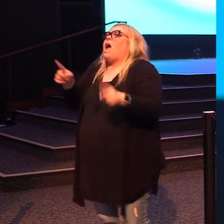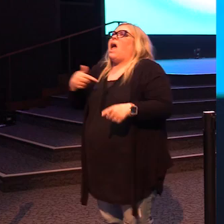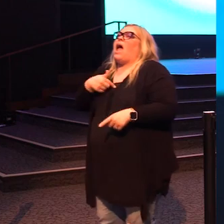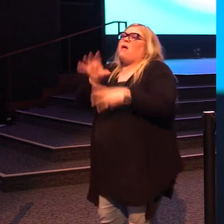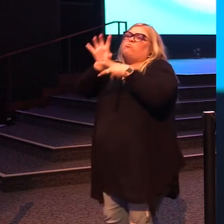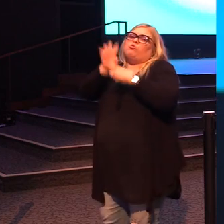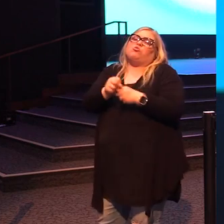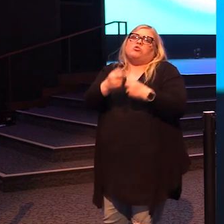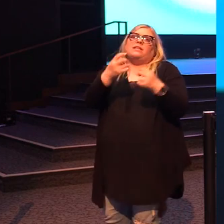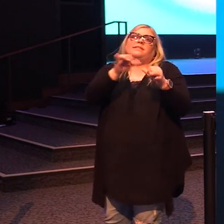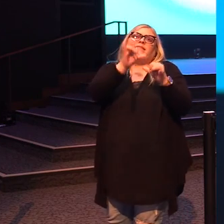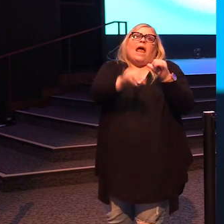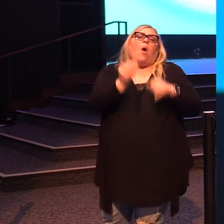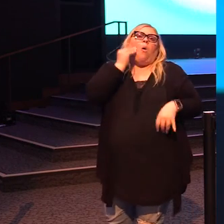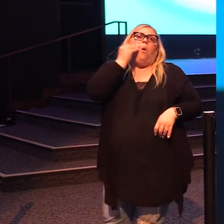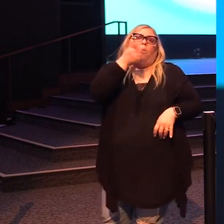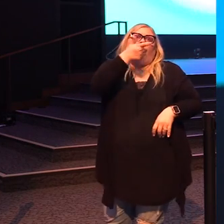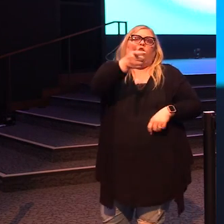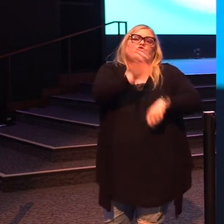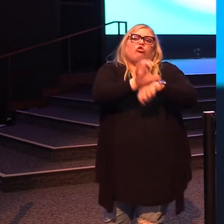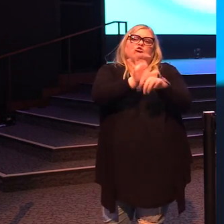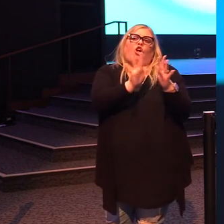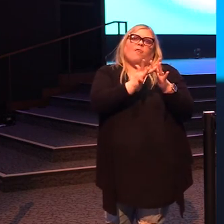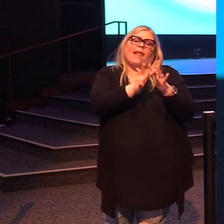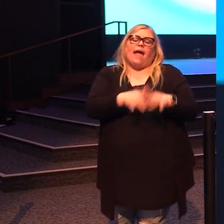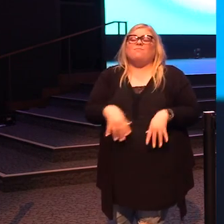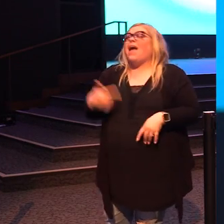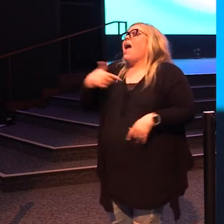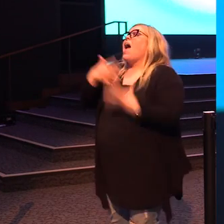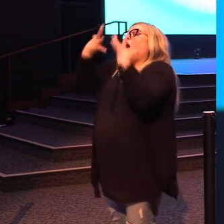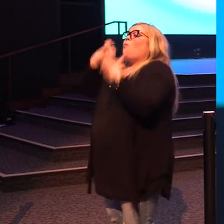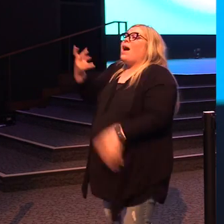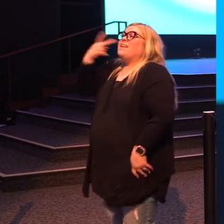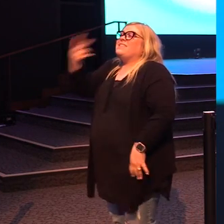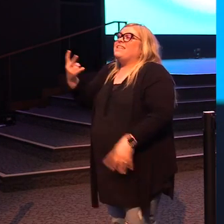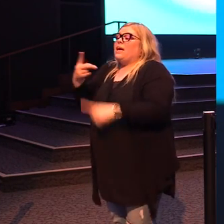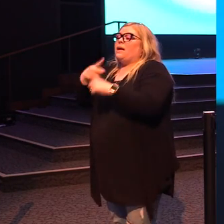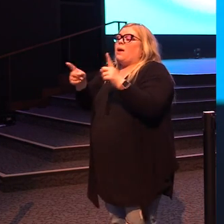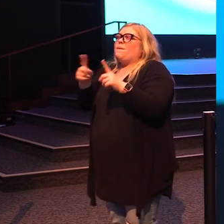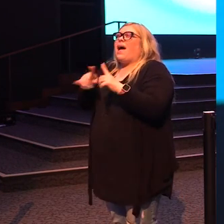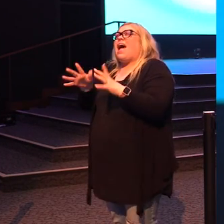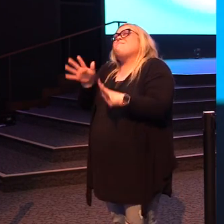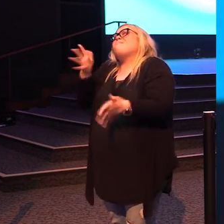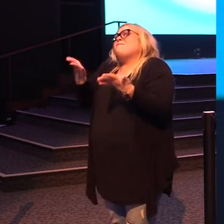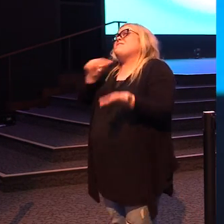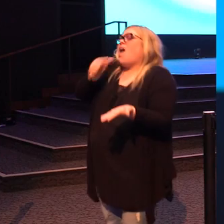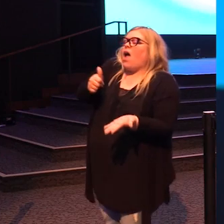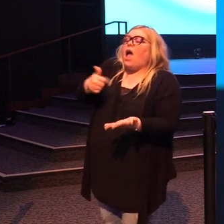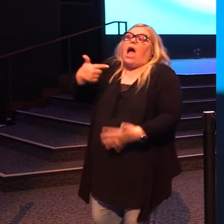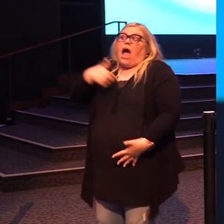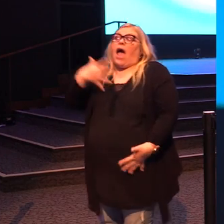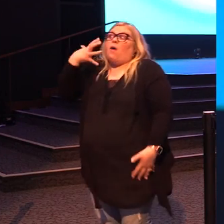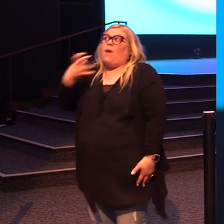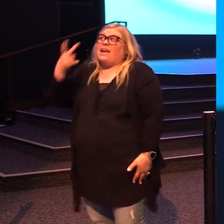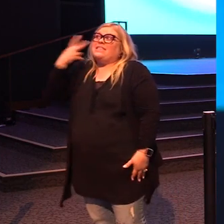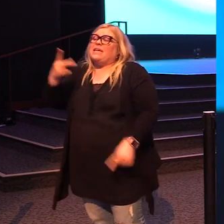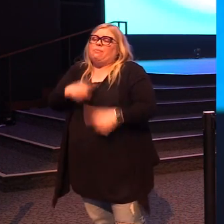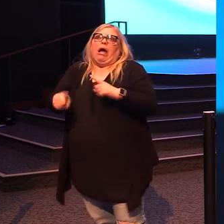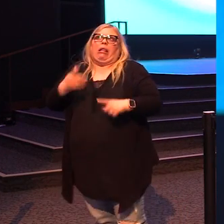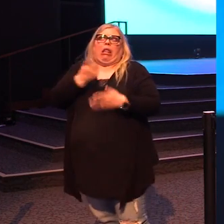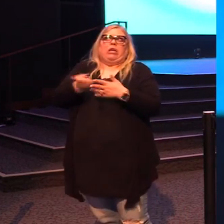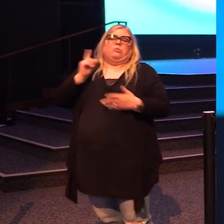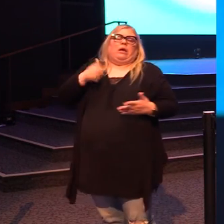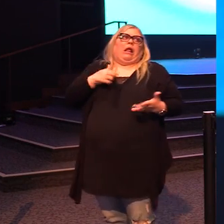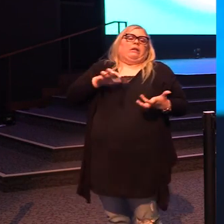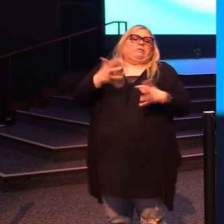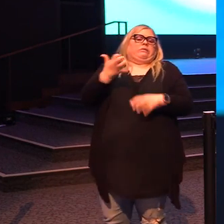online. I want to see, but I kind of don't want to be seen. I want to see, but I really messed up last